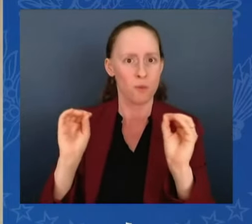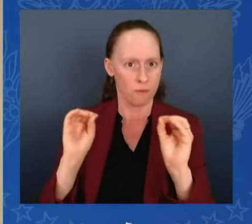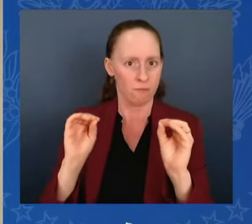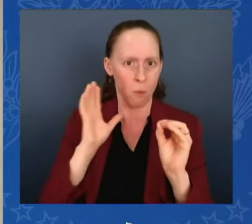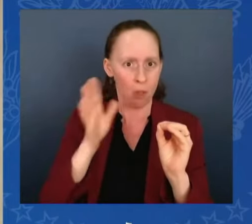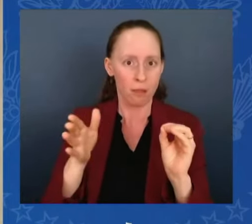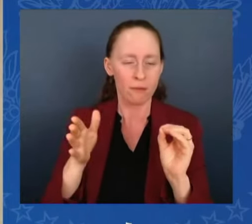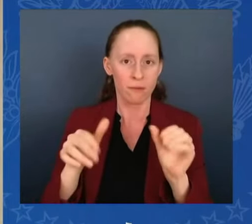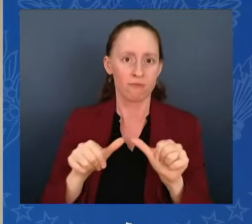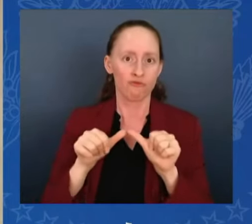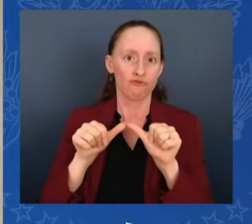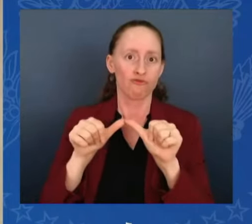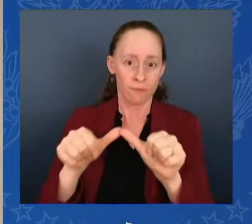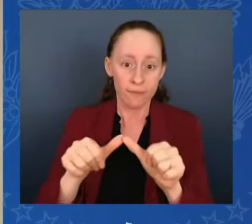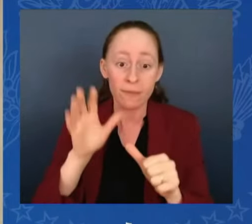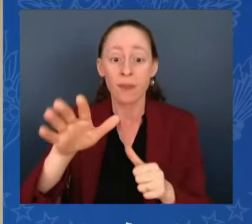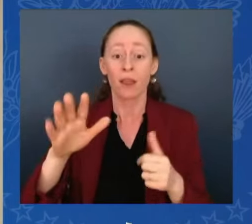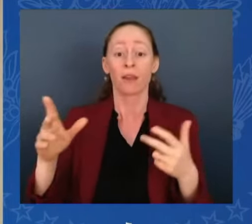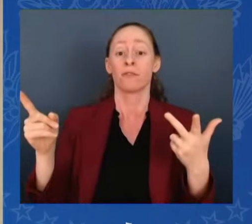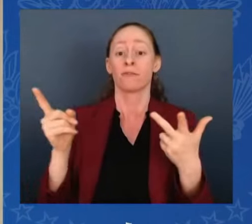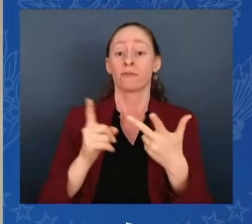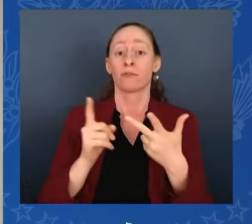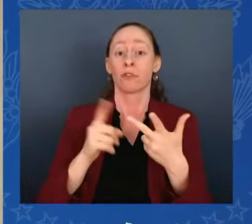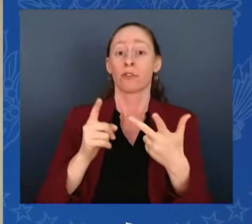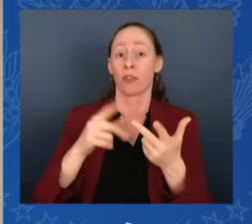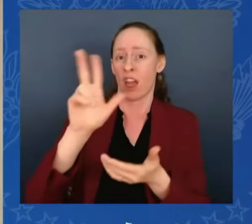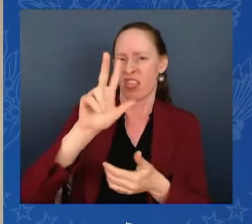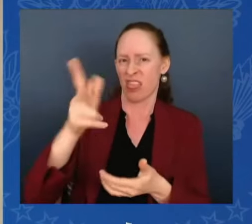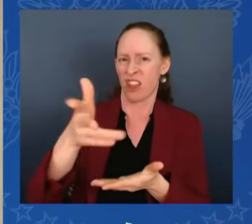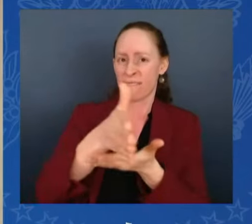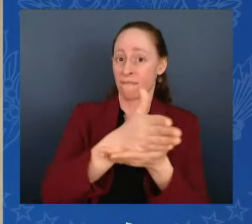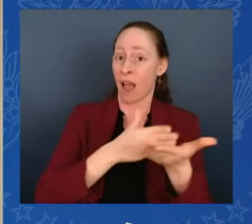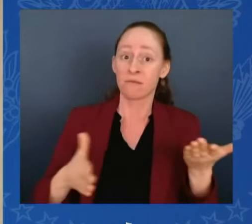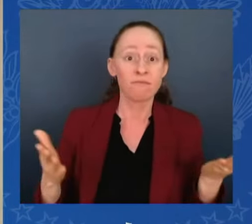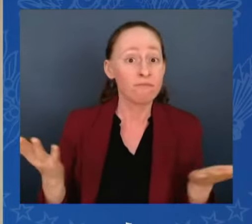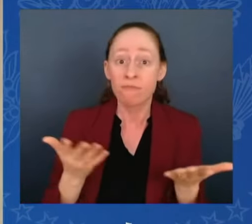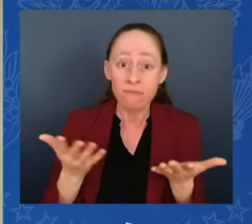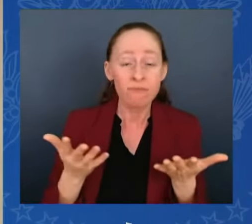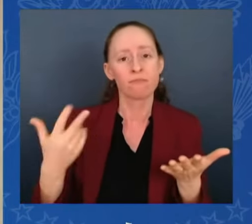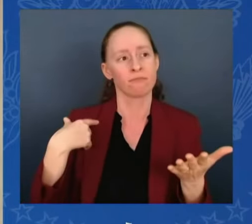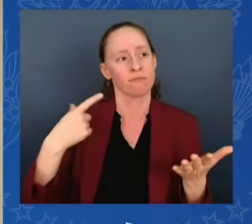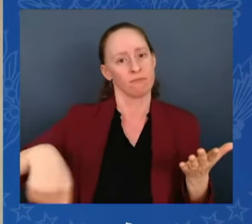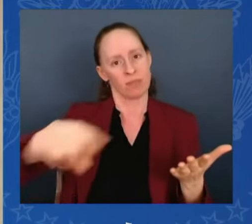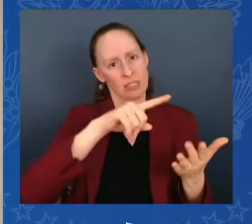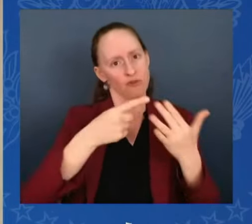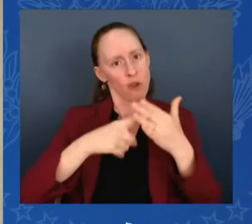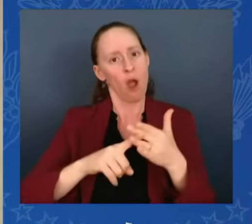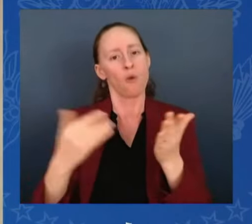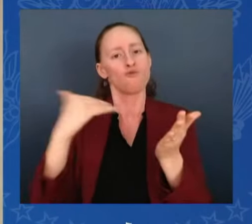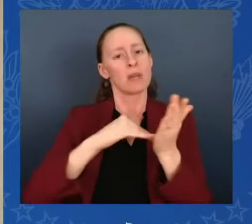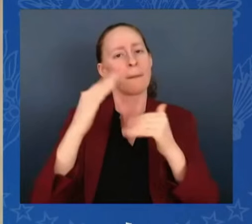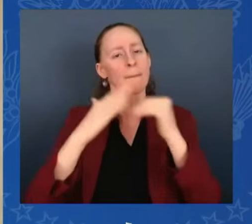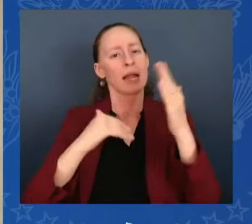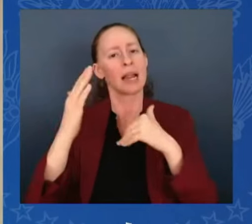III, a major reconstruction plan for Gaza would commence, and any final remains of